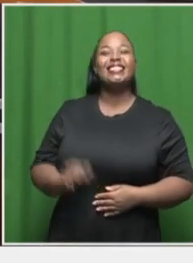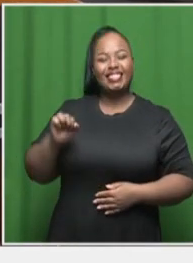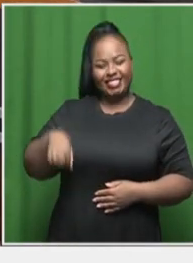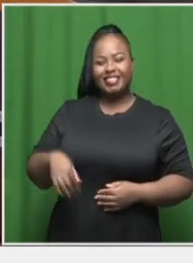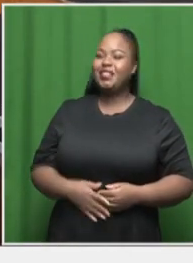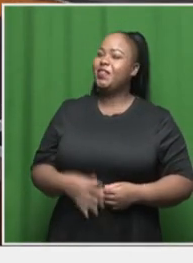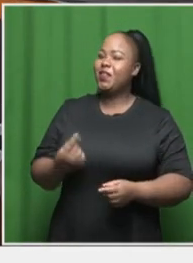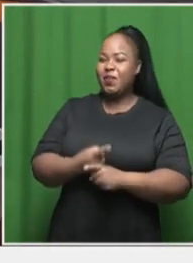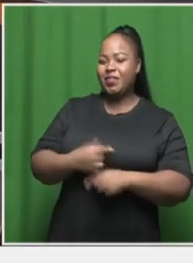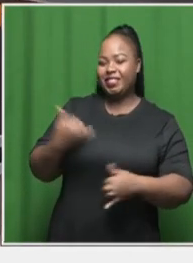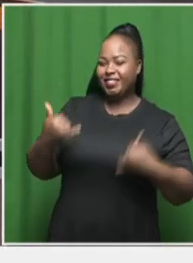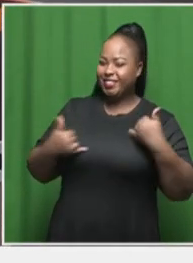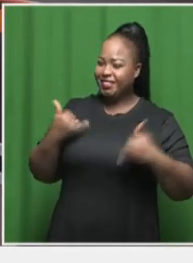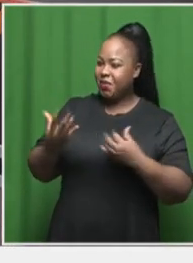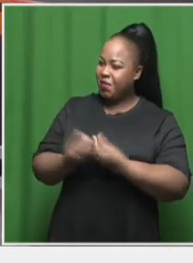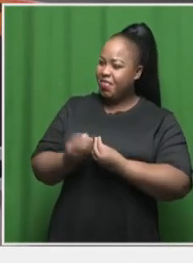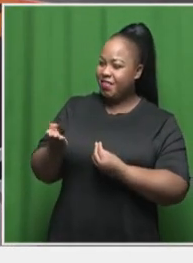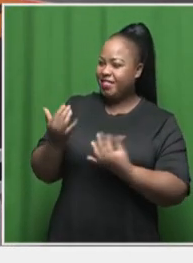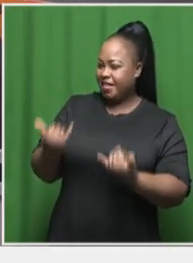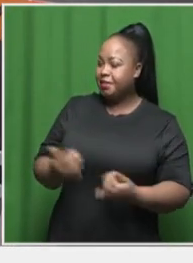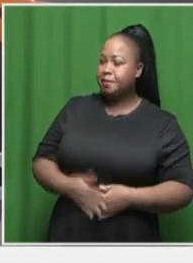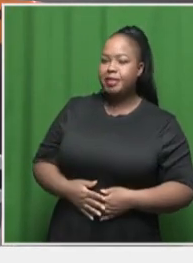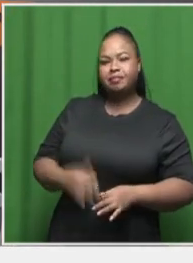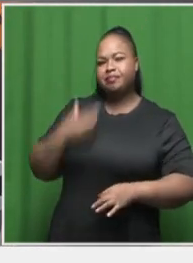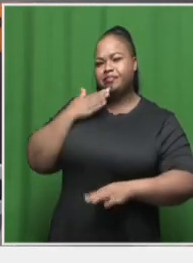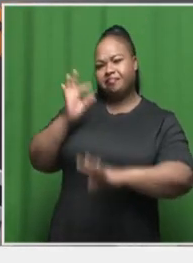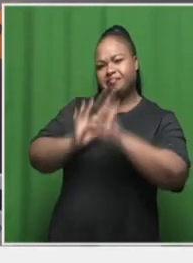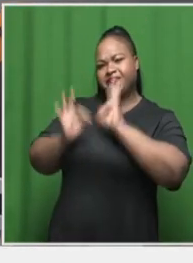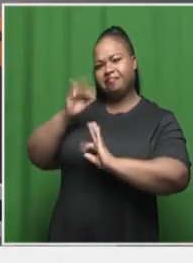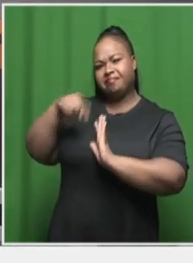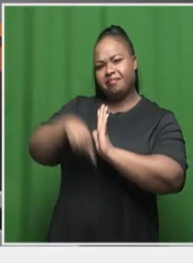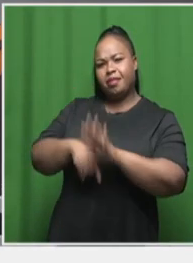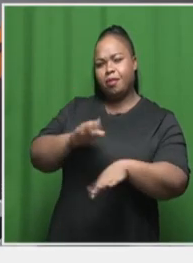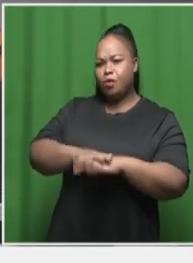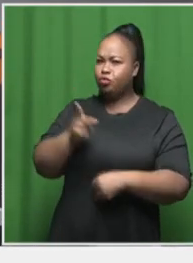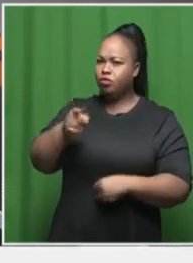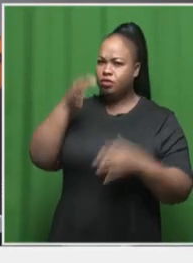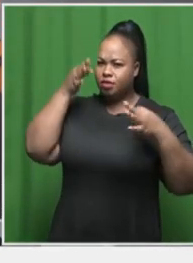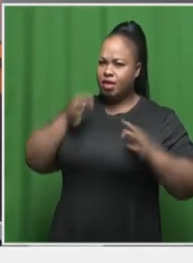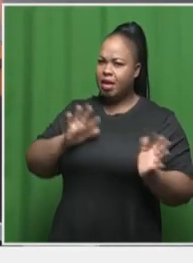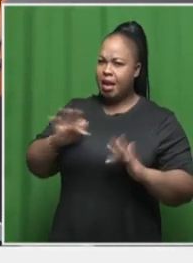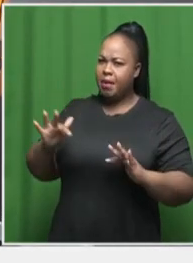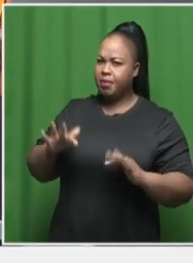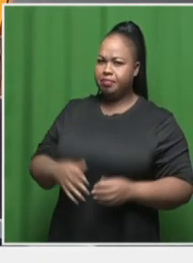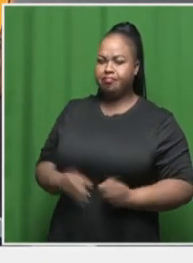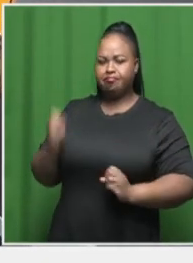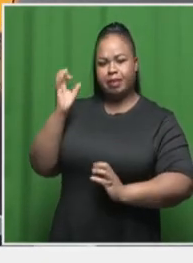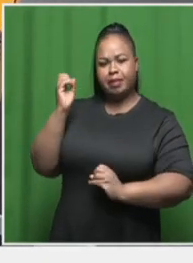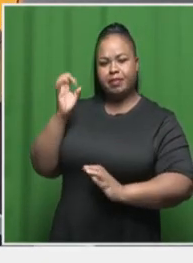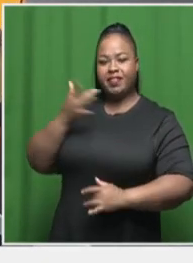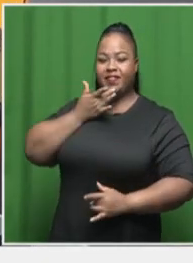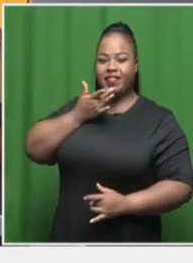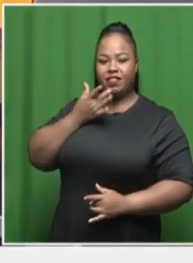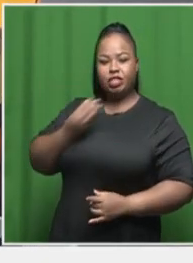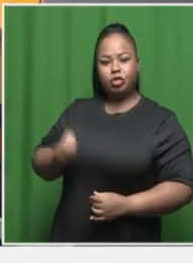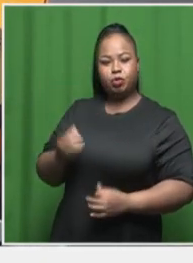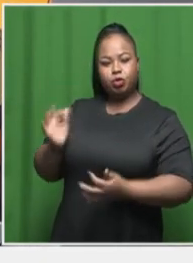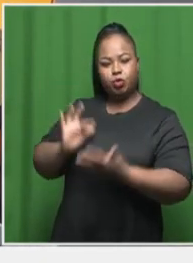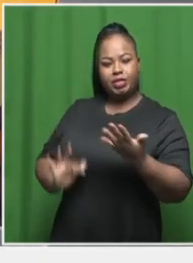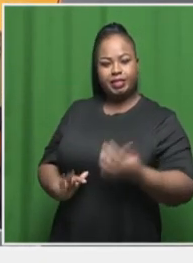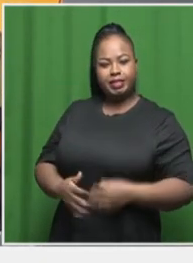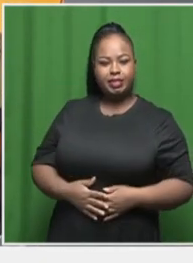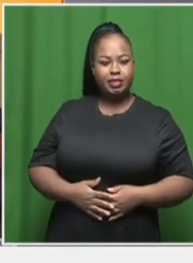It's always an absolute pleasure having you. know this, right? Now, share a bit more on how you decided to retell one of your favourite childhood stories.